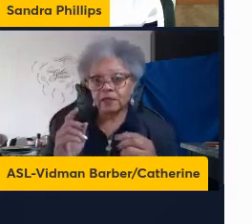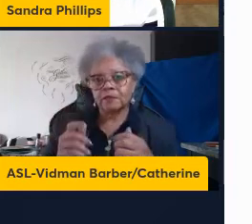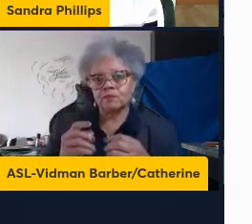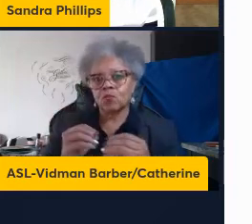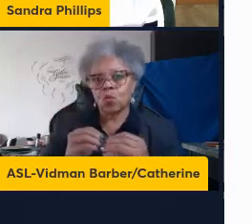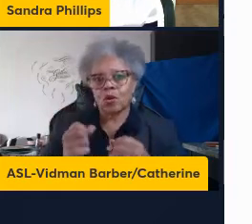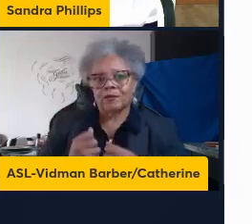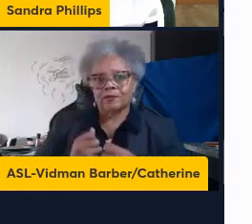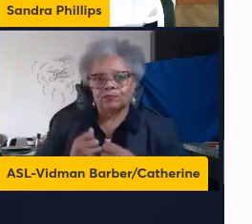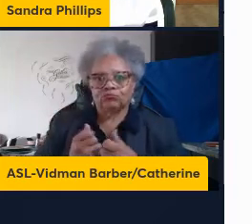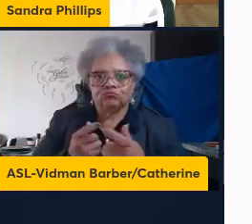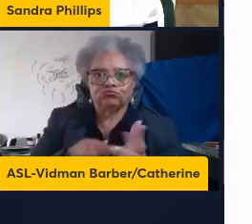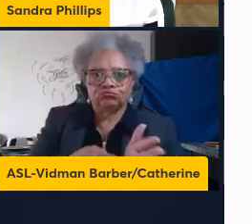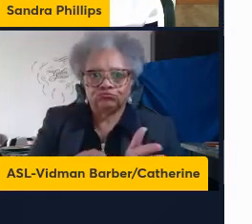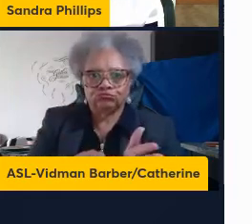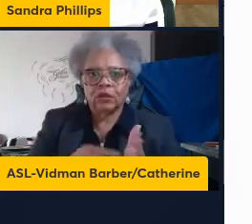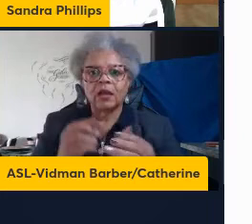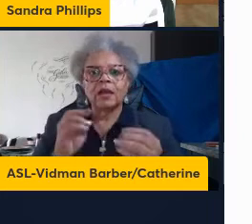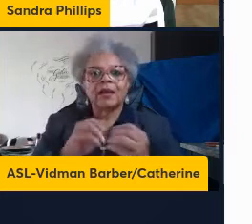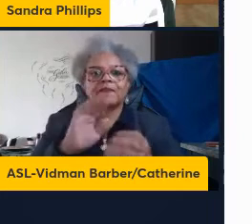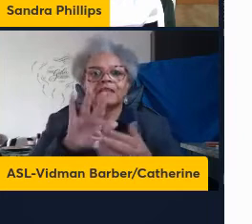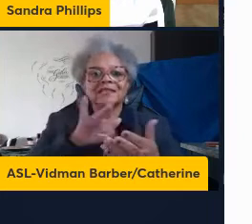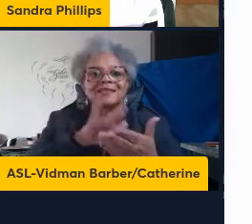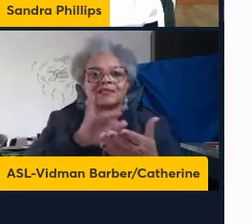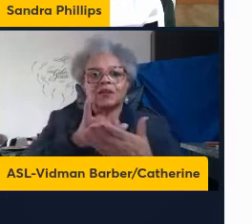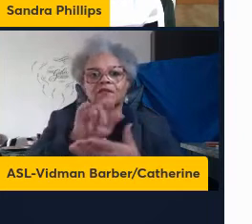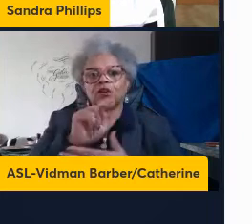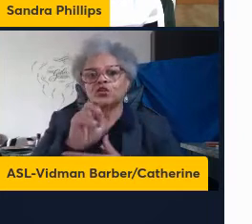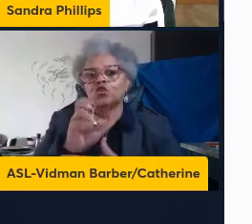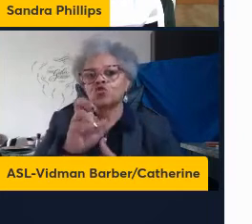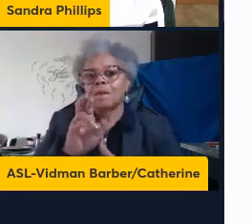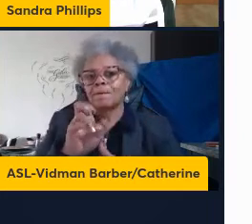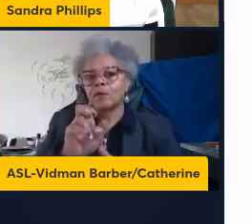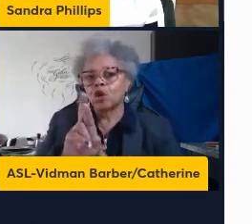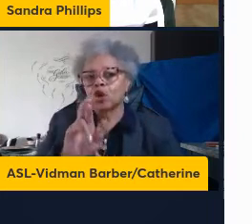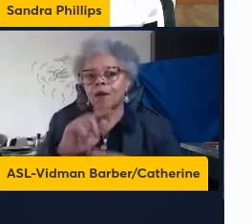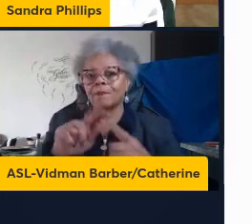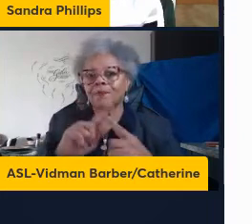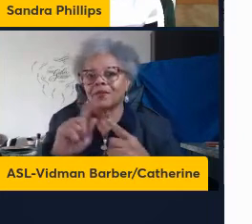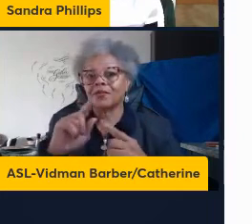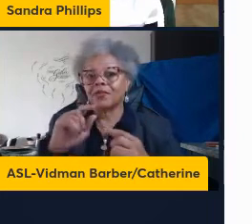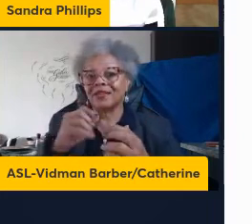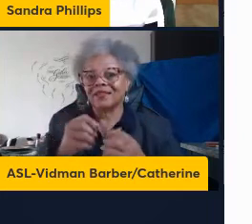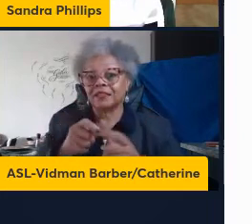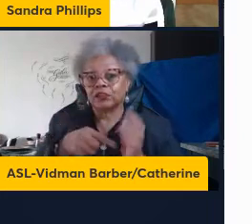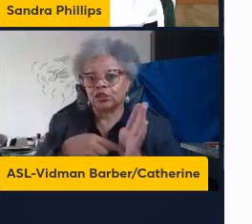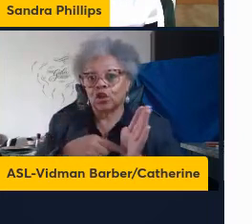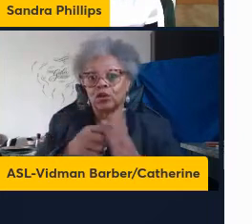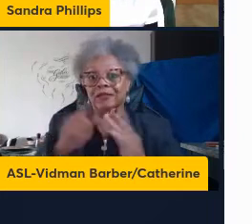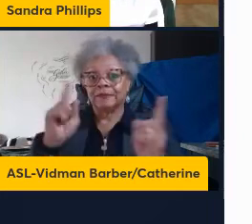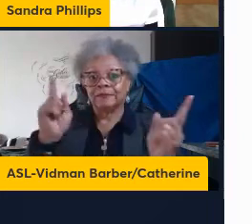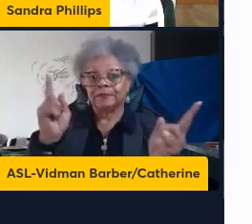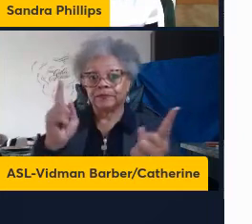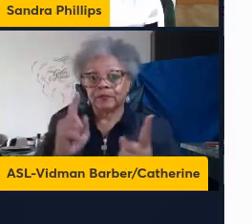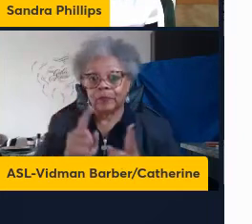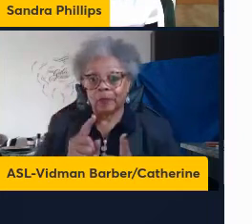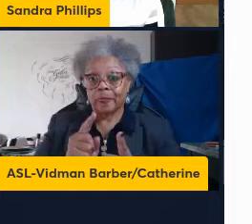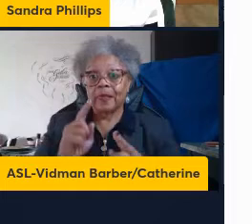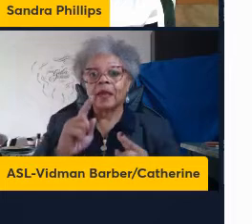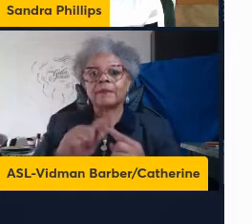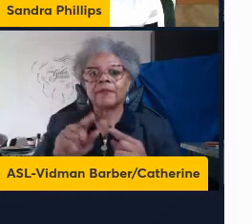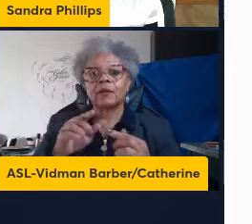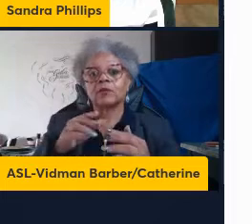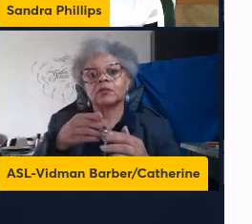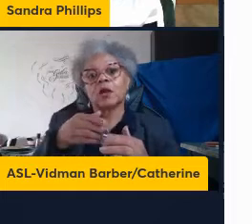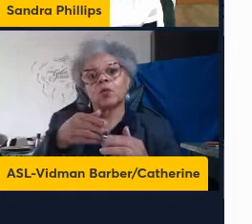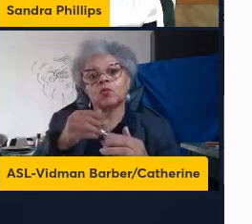in the center of the tumor, but its expression did decline in regions that are further away from